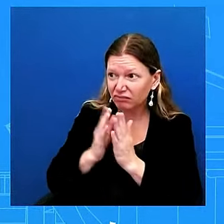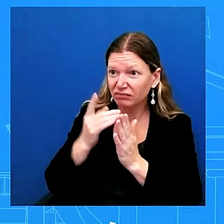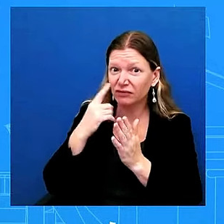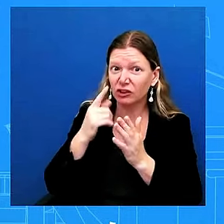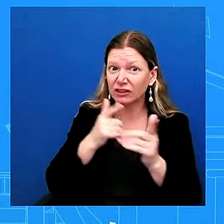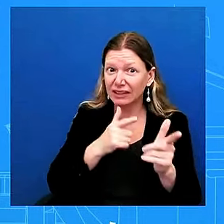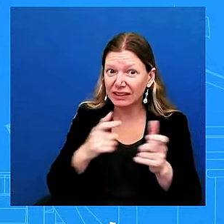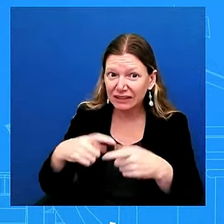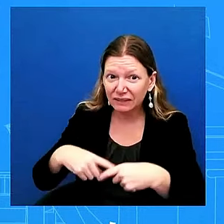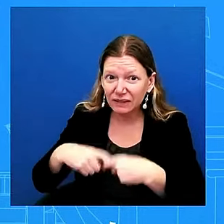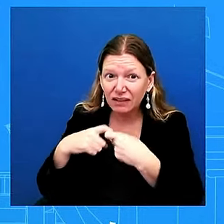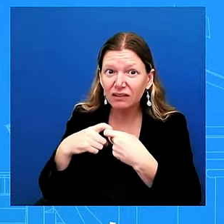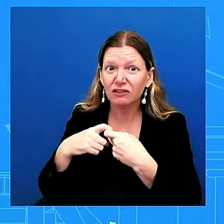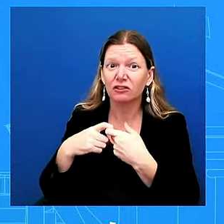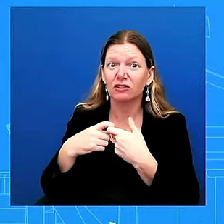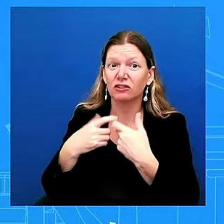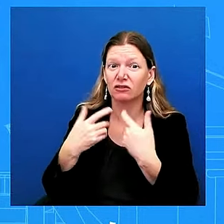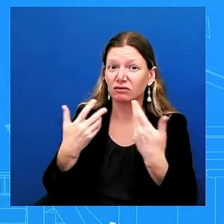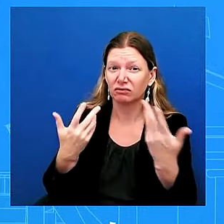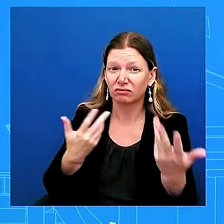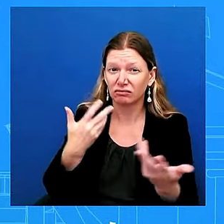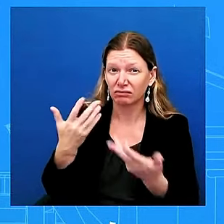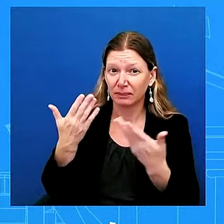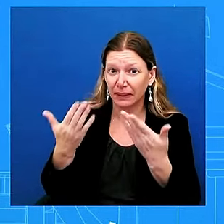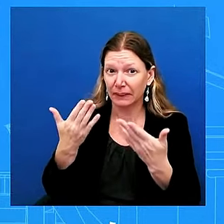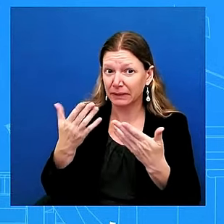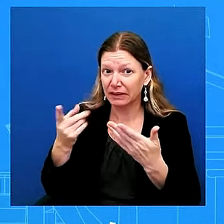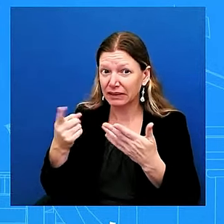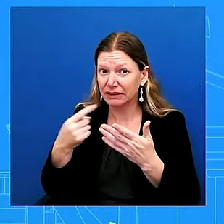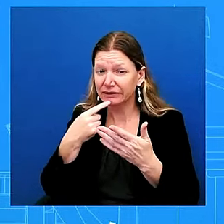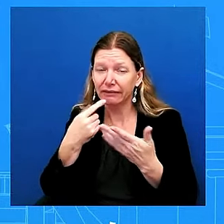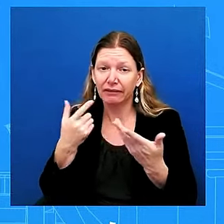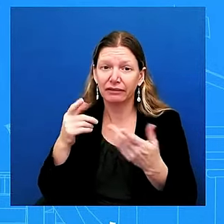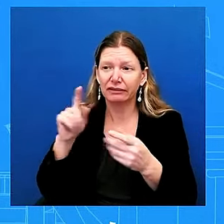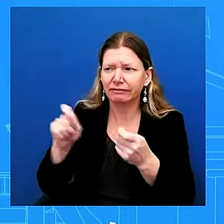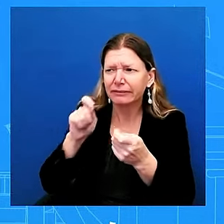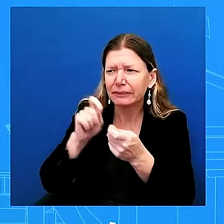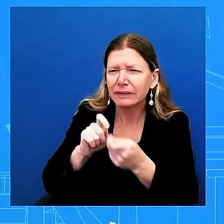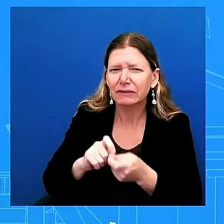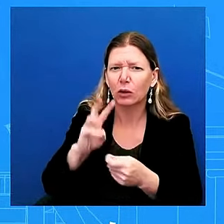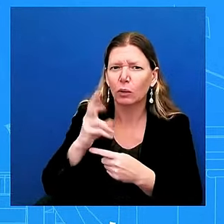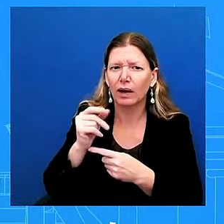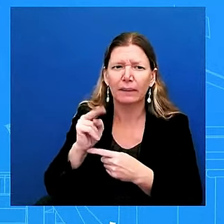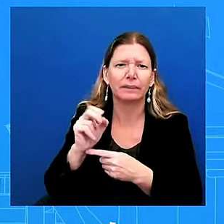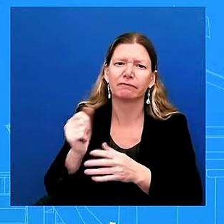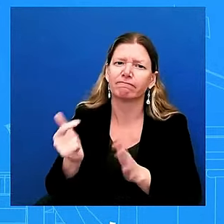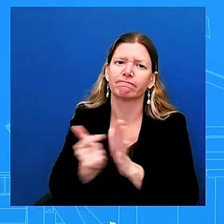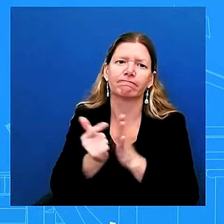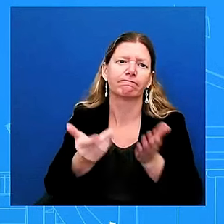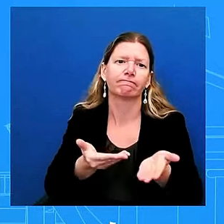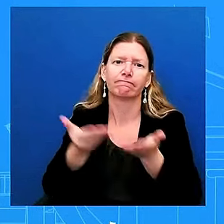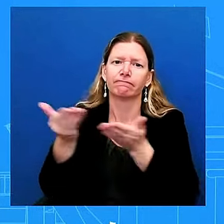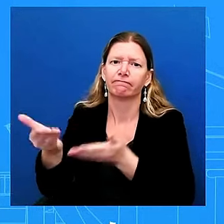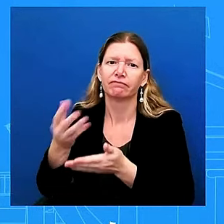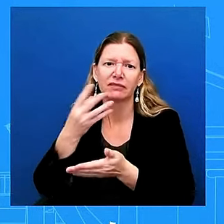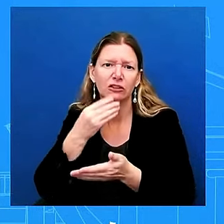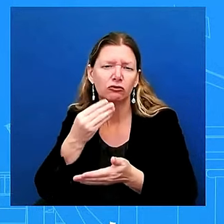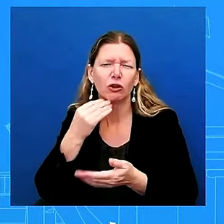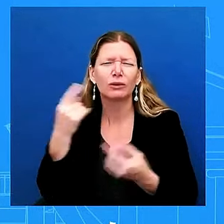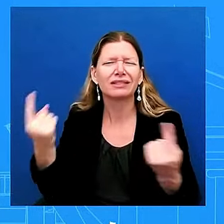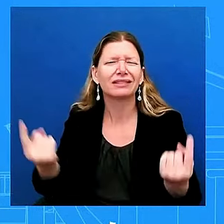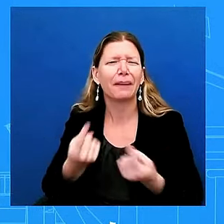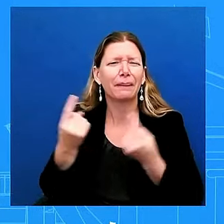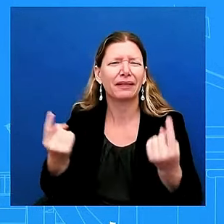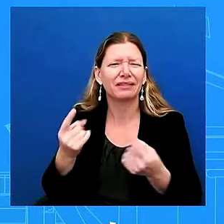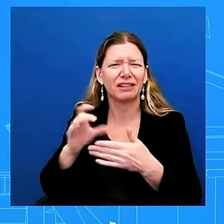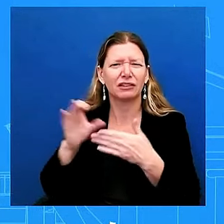certain weapons would no longer be provided to israel or teased to that um our policy has not changed it just hasn't it has